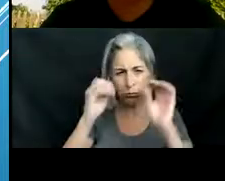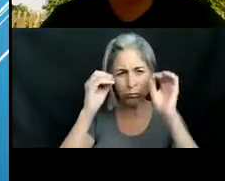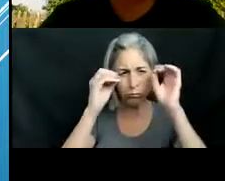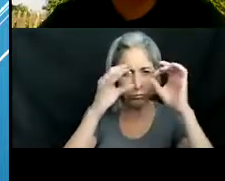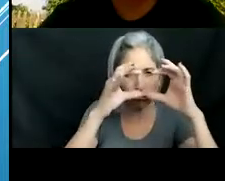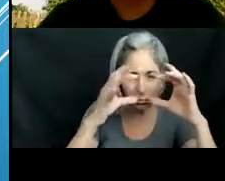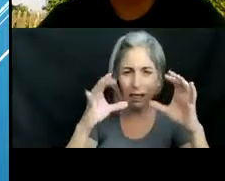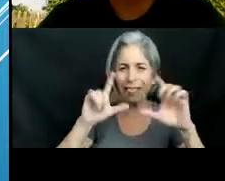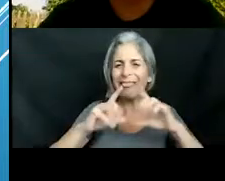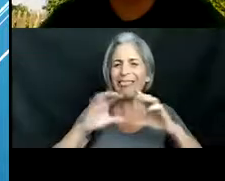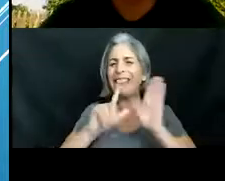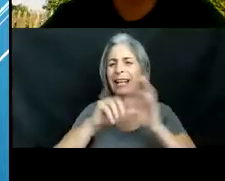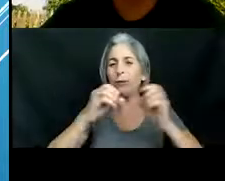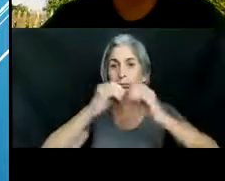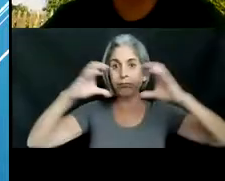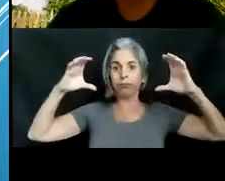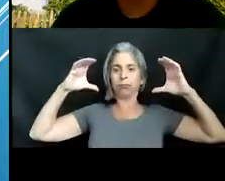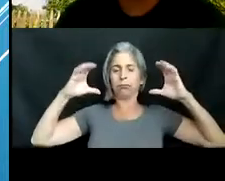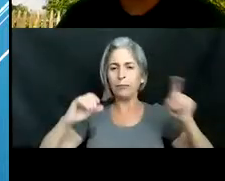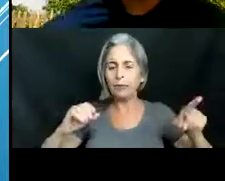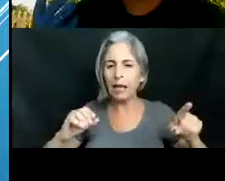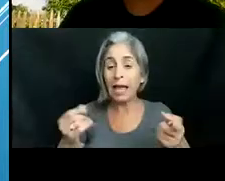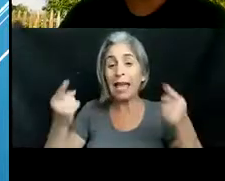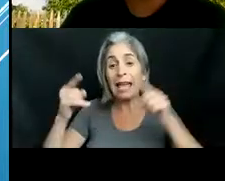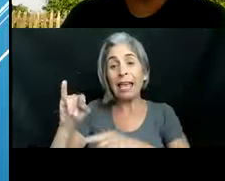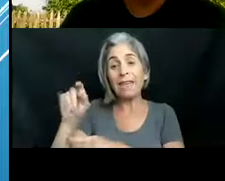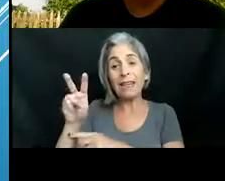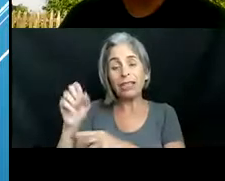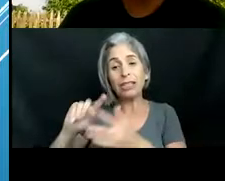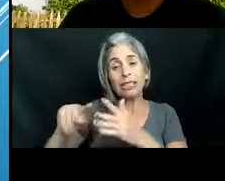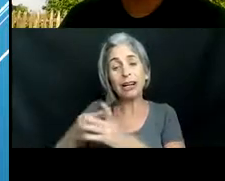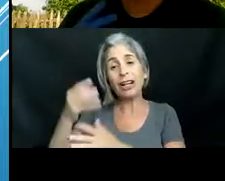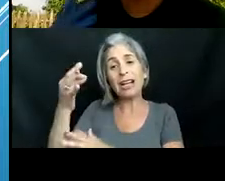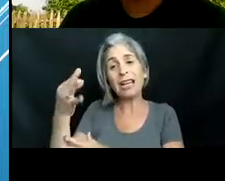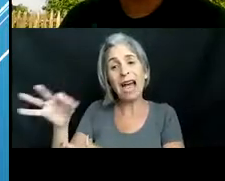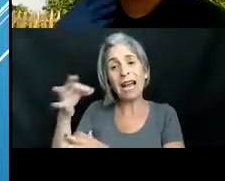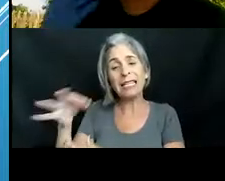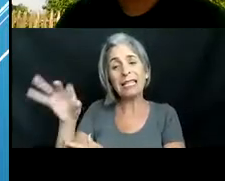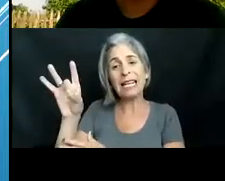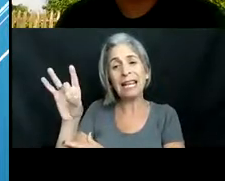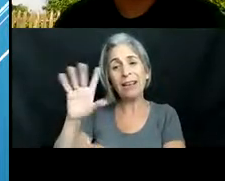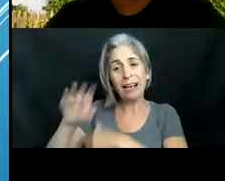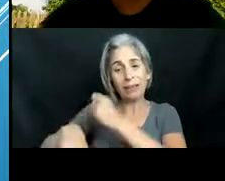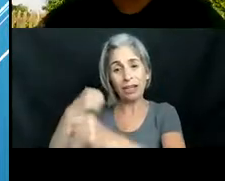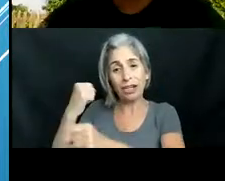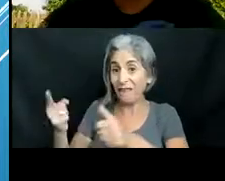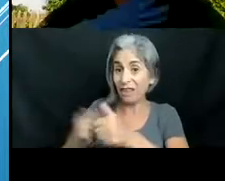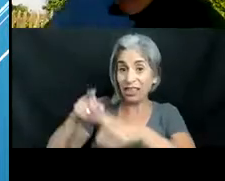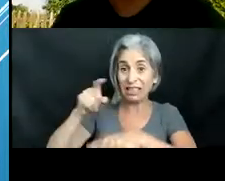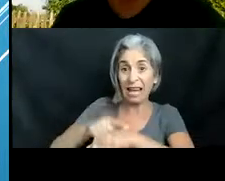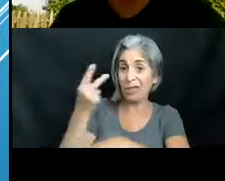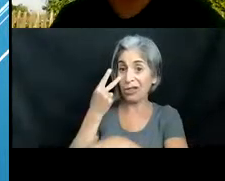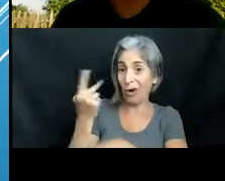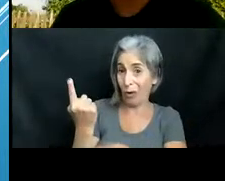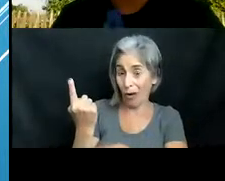attention um the invasion started in 1985 so that's the first time that they saw one it probably started